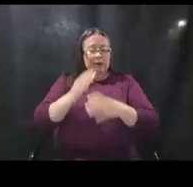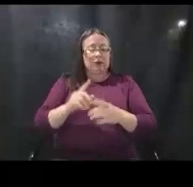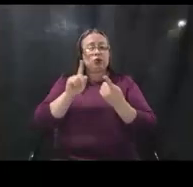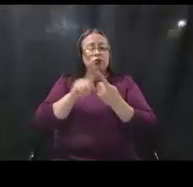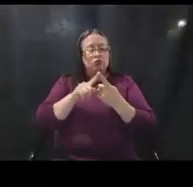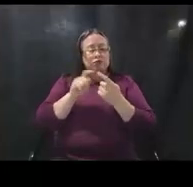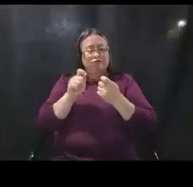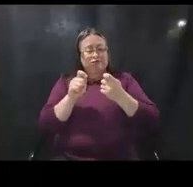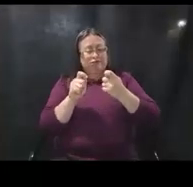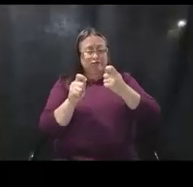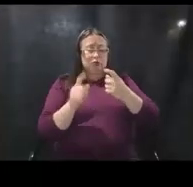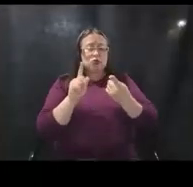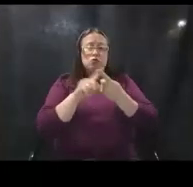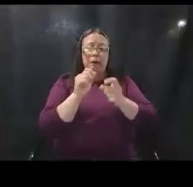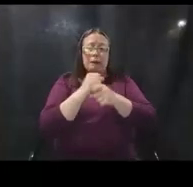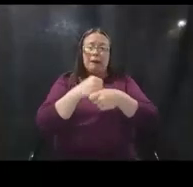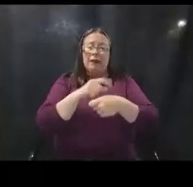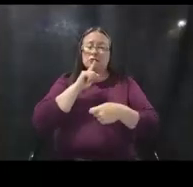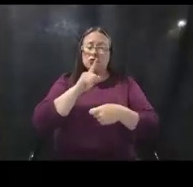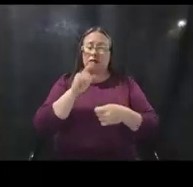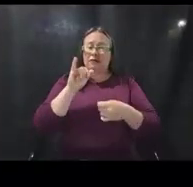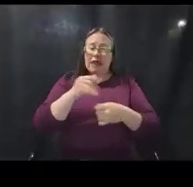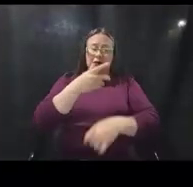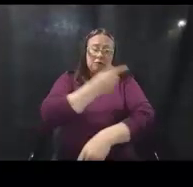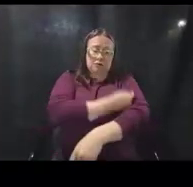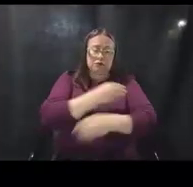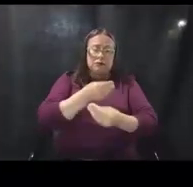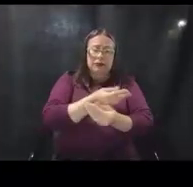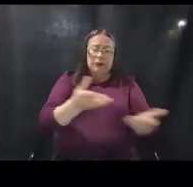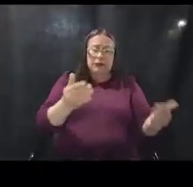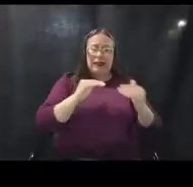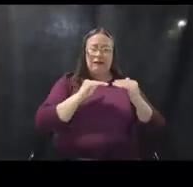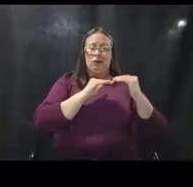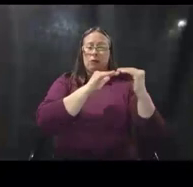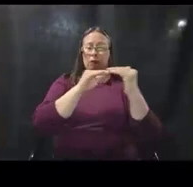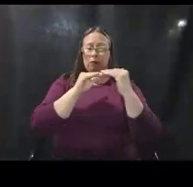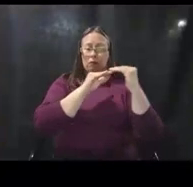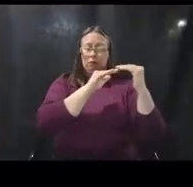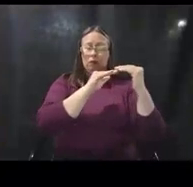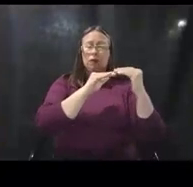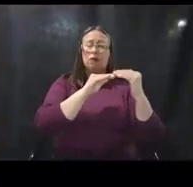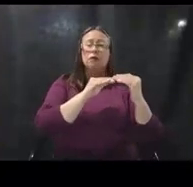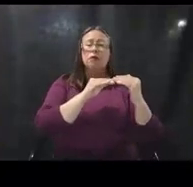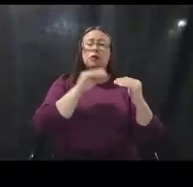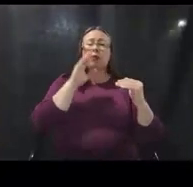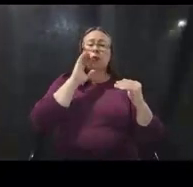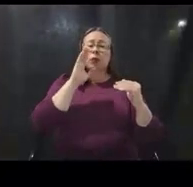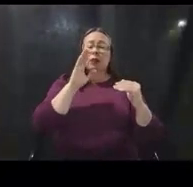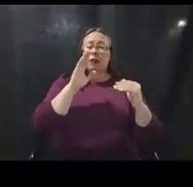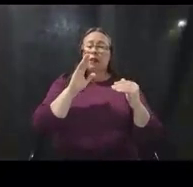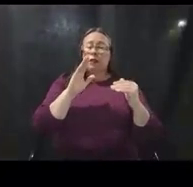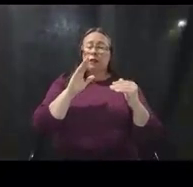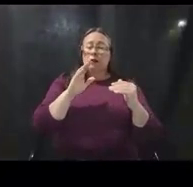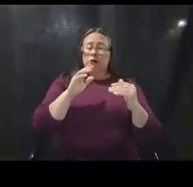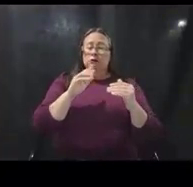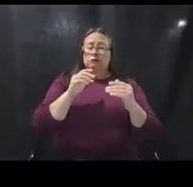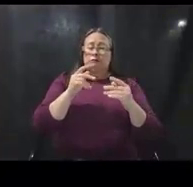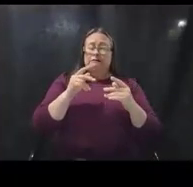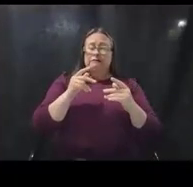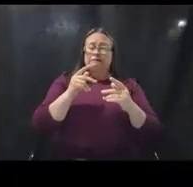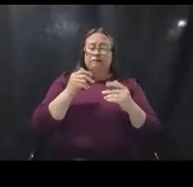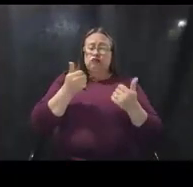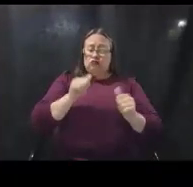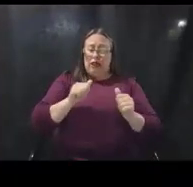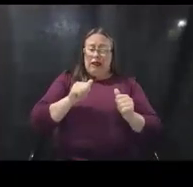corrections and to ensure that vaccine administration is equitable. We will pursue the remedies that are on the screen